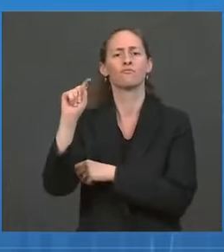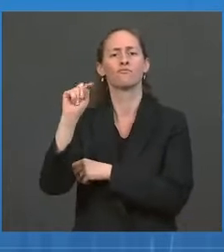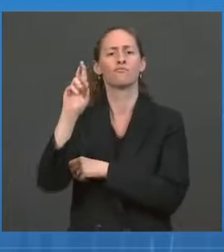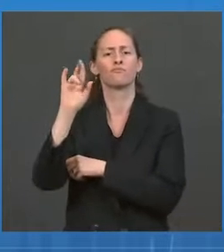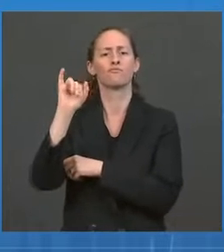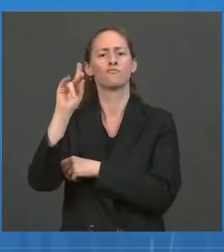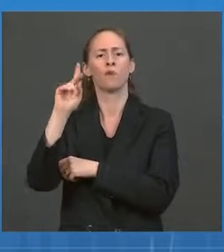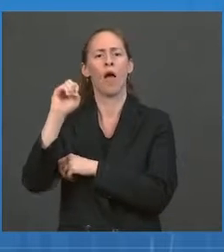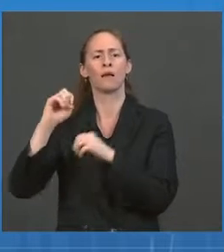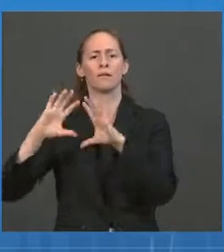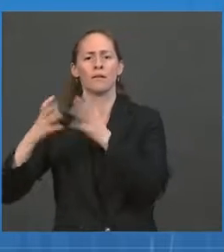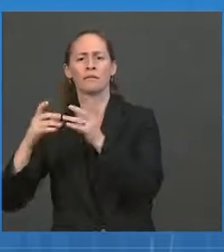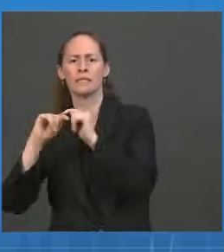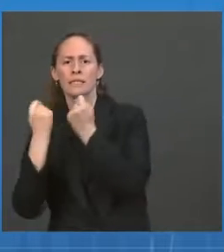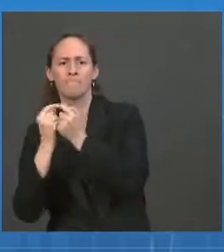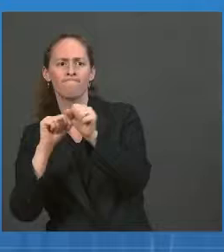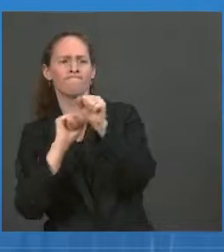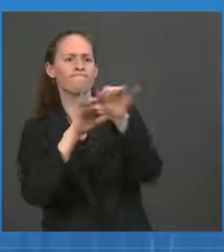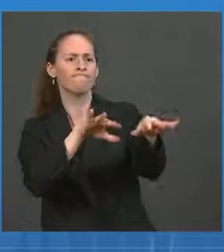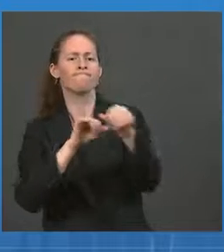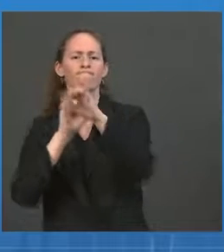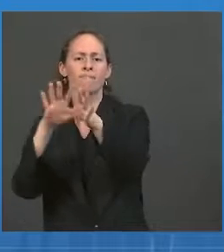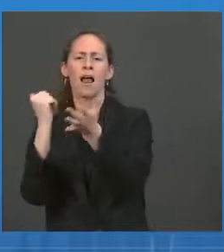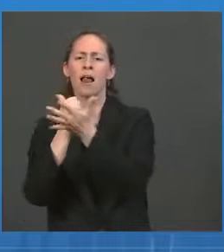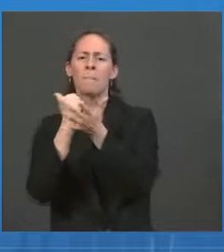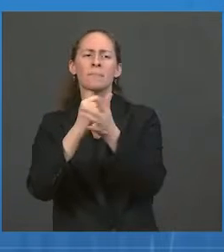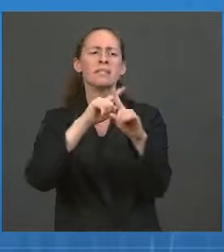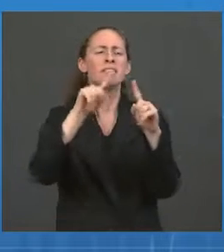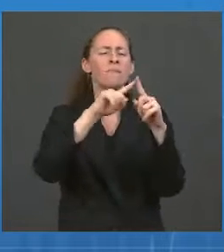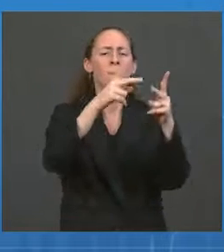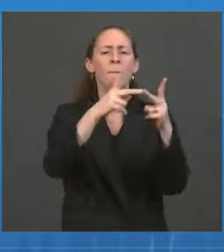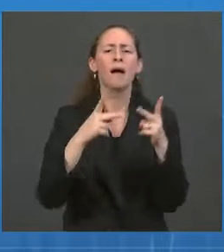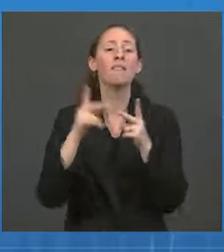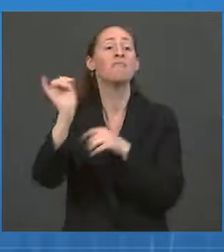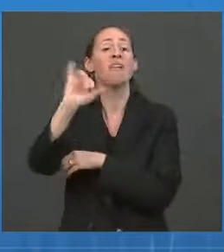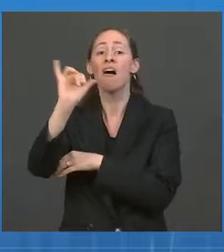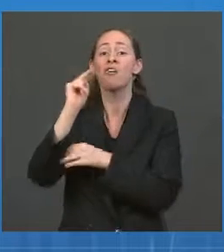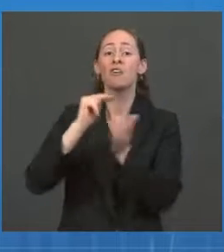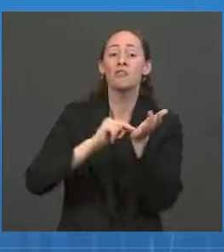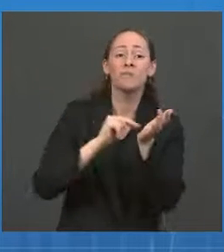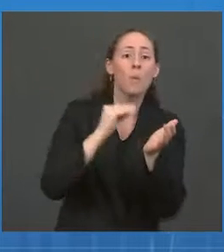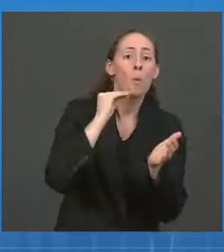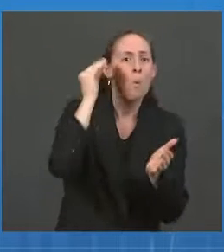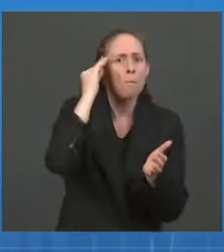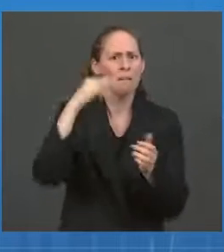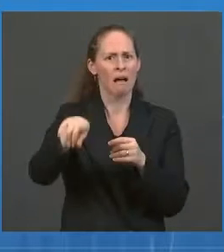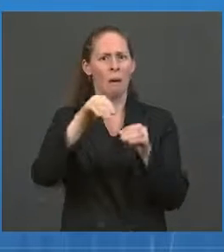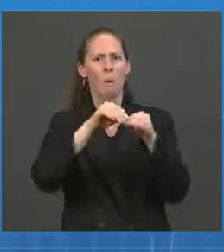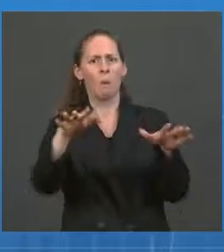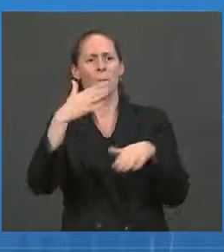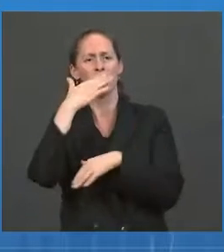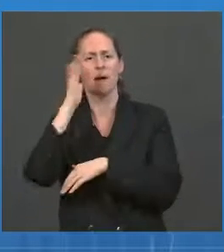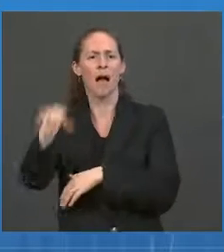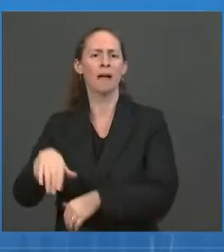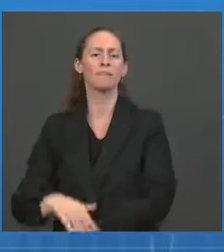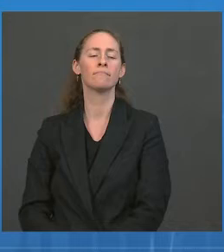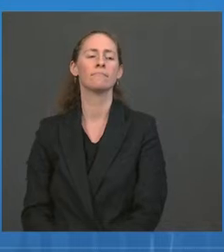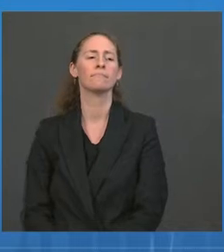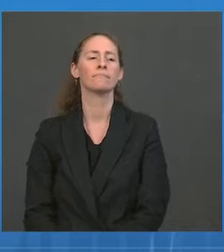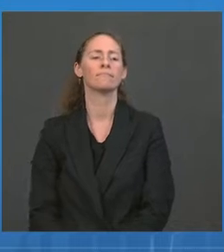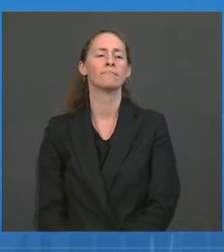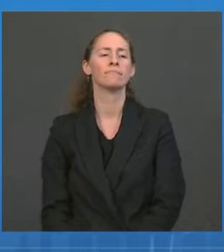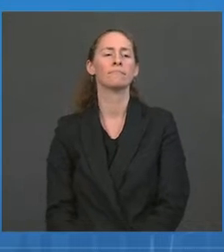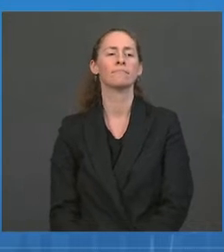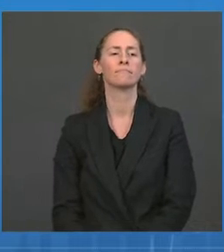-term care facilities tackle infections. We know that these facilities not only care for high-risk individuals, but they are the